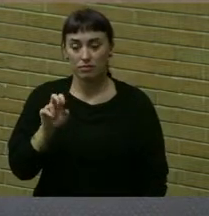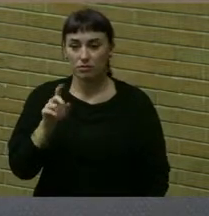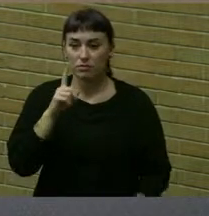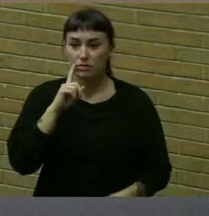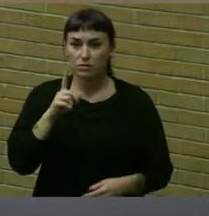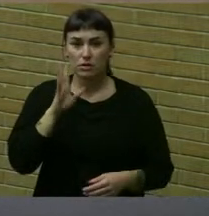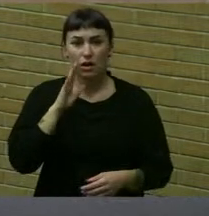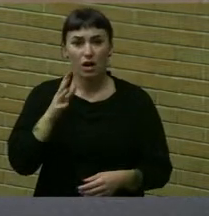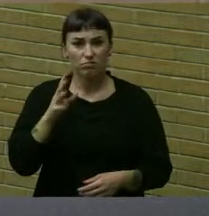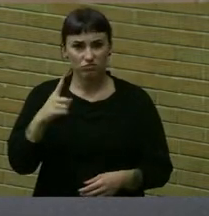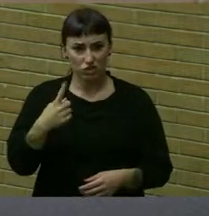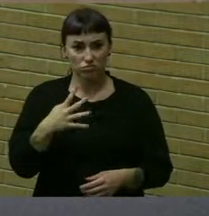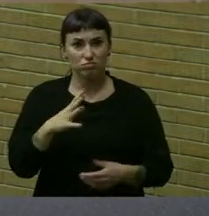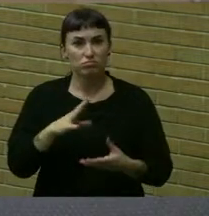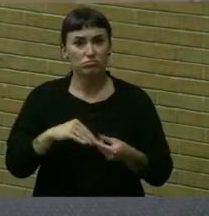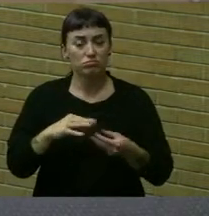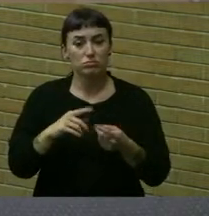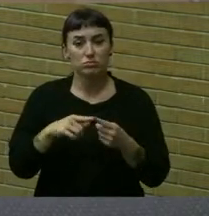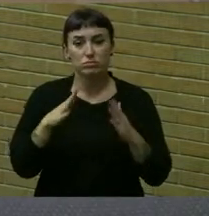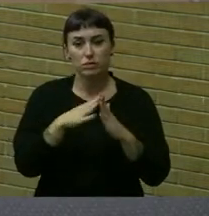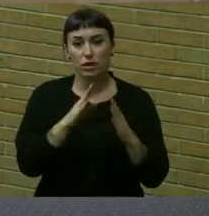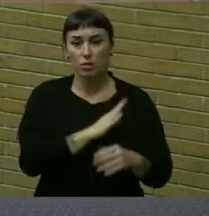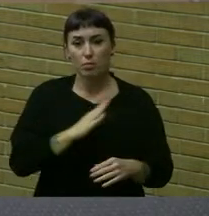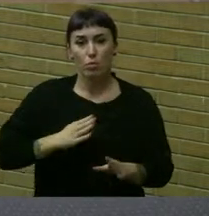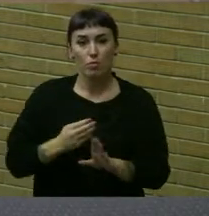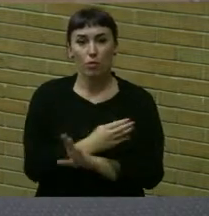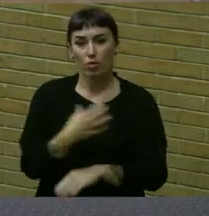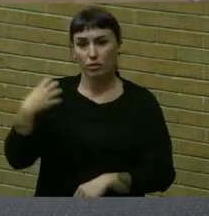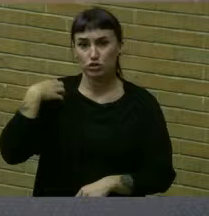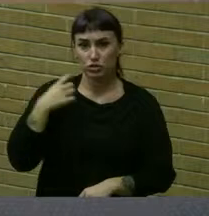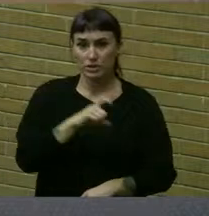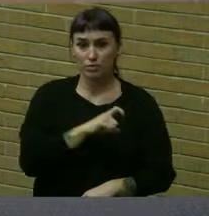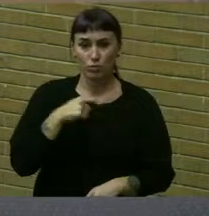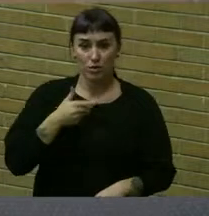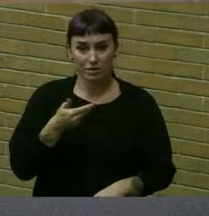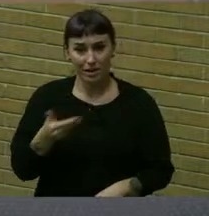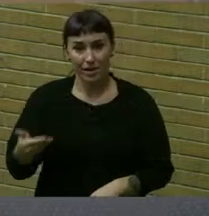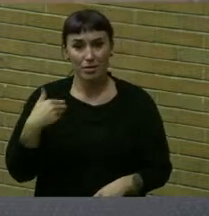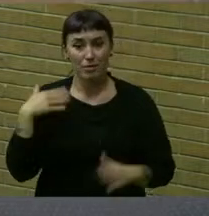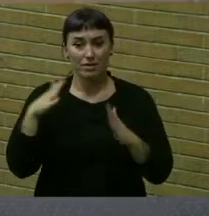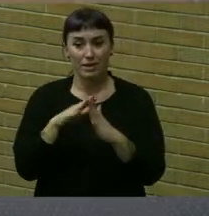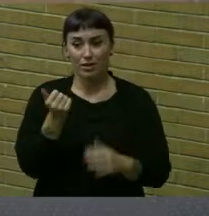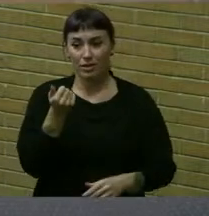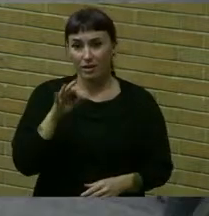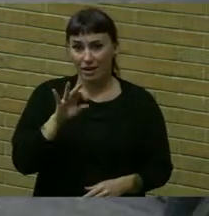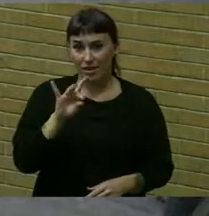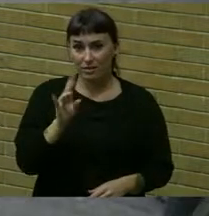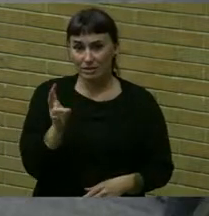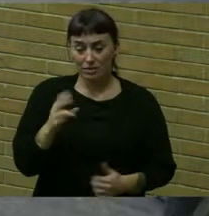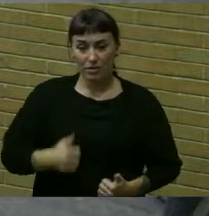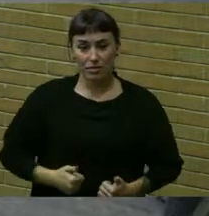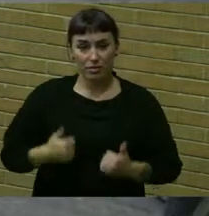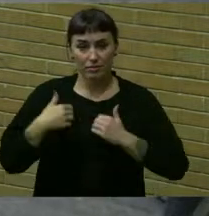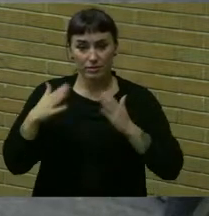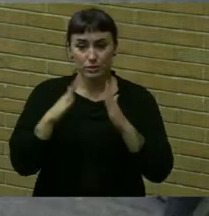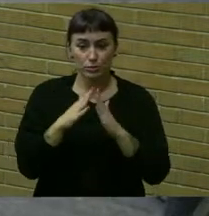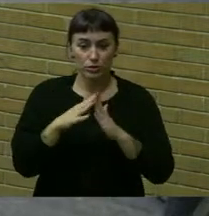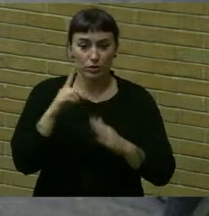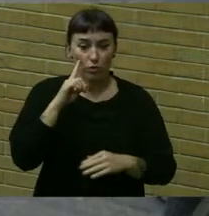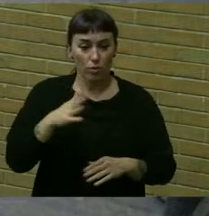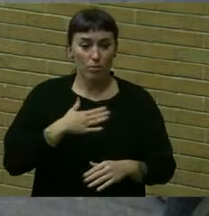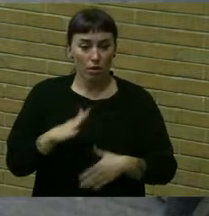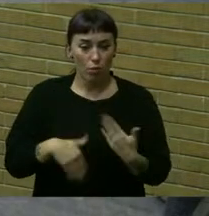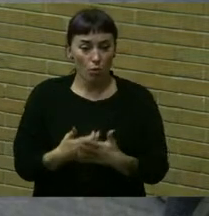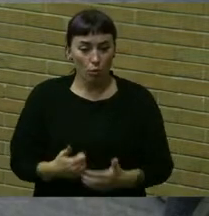before the chief was hired by the town in 1987. I've lived in this community for my